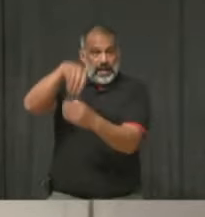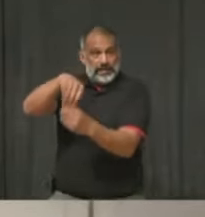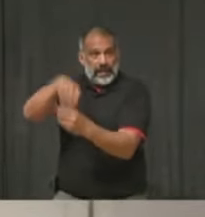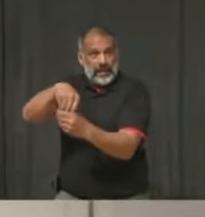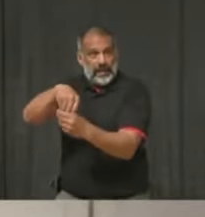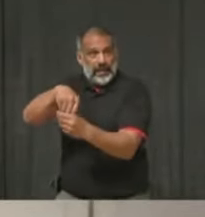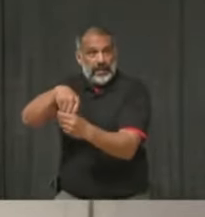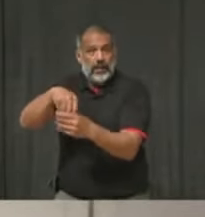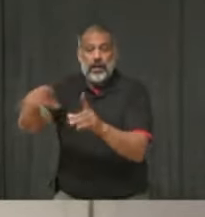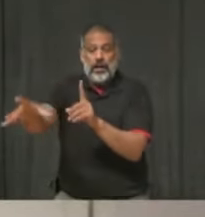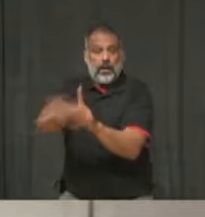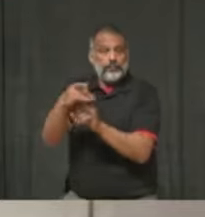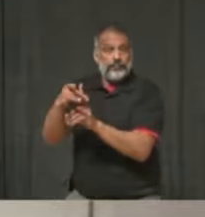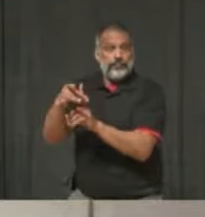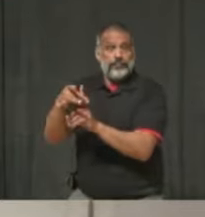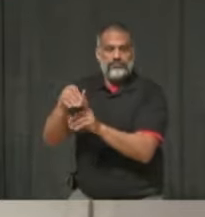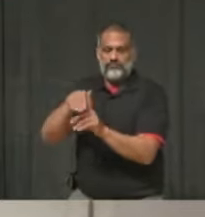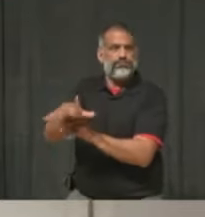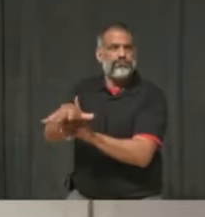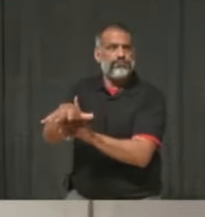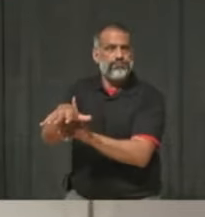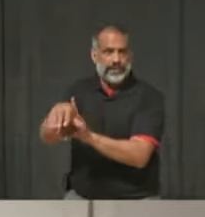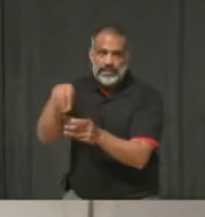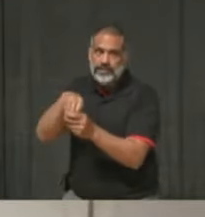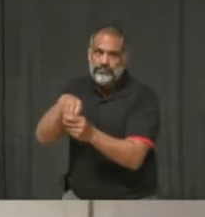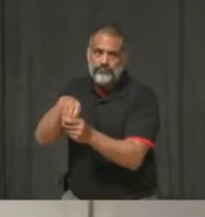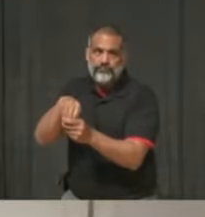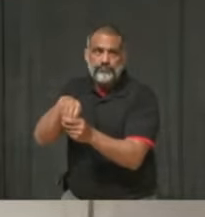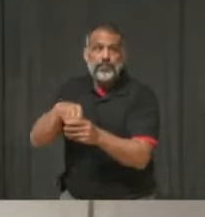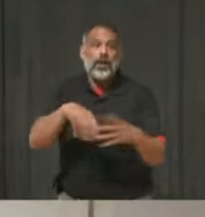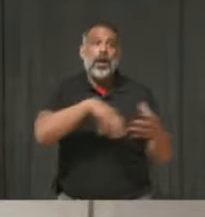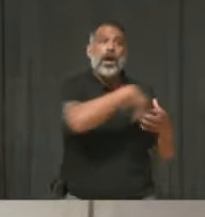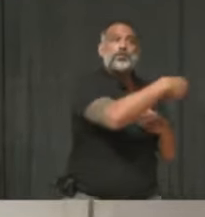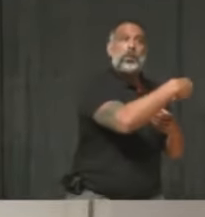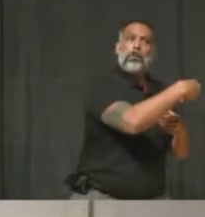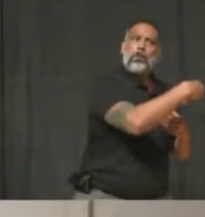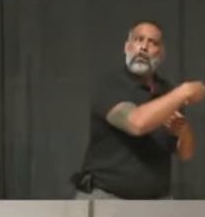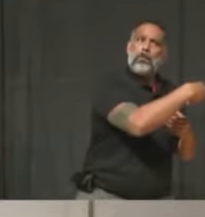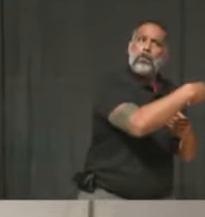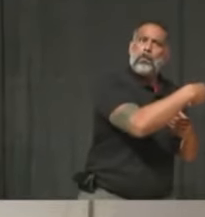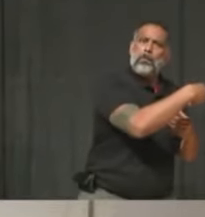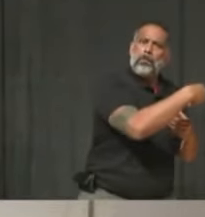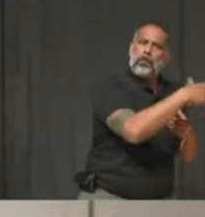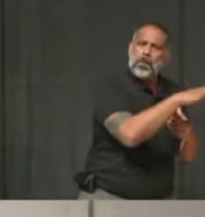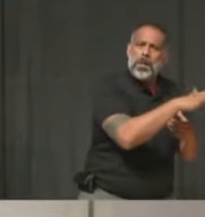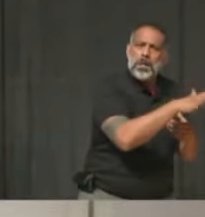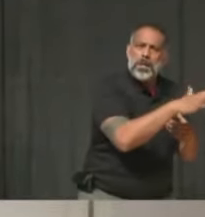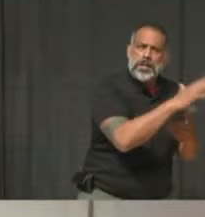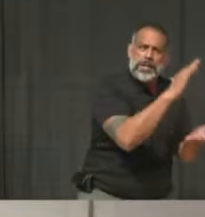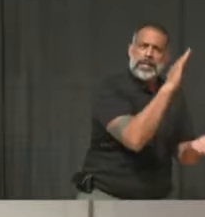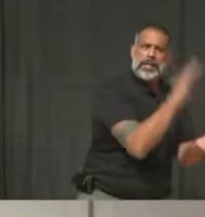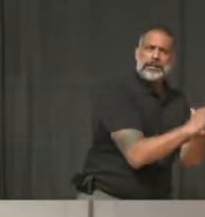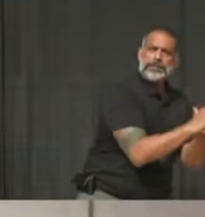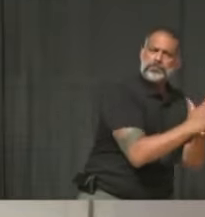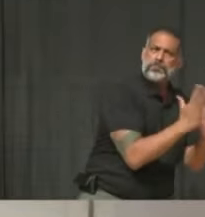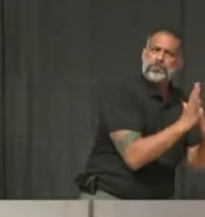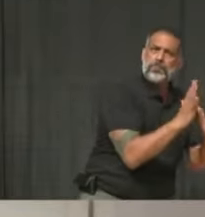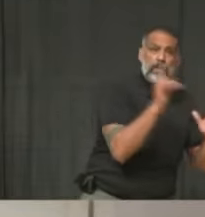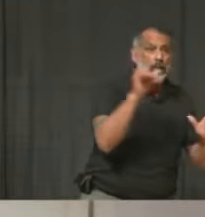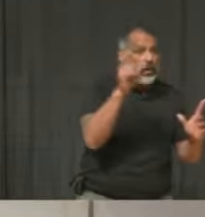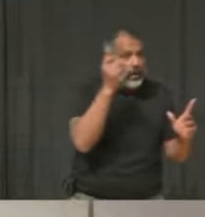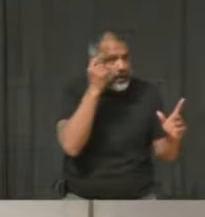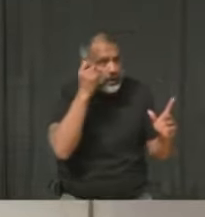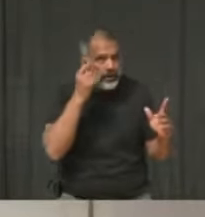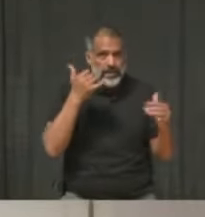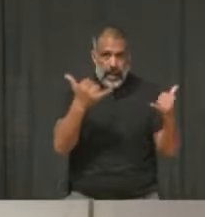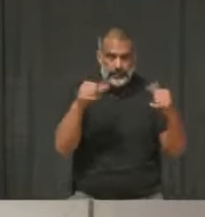easily transmitted indoors than outdoors. And right now, you know, the best data available out there indicate that it's